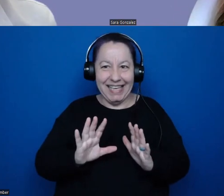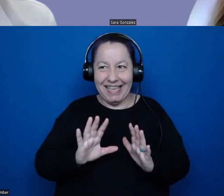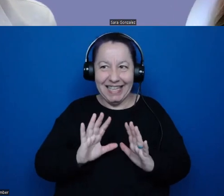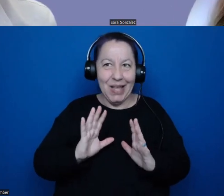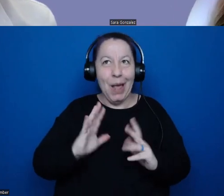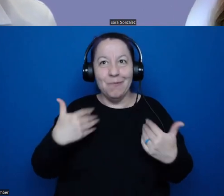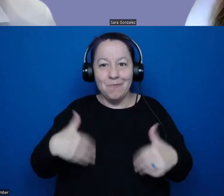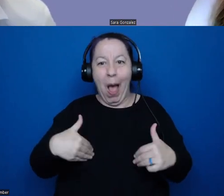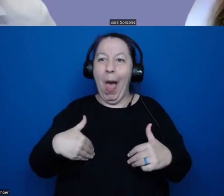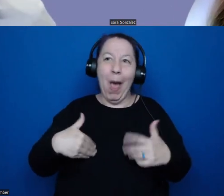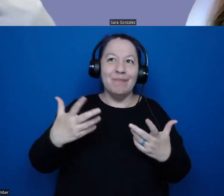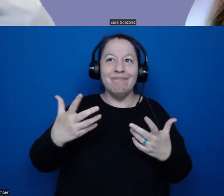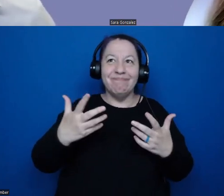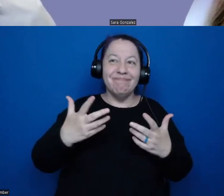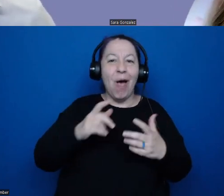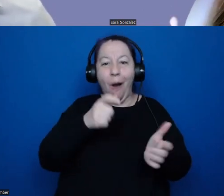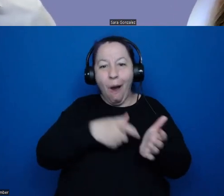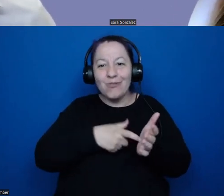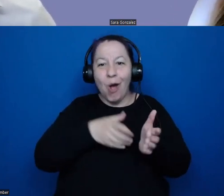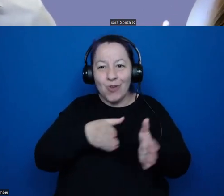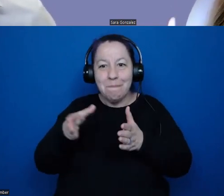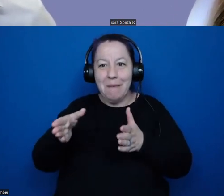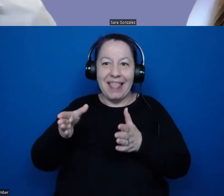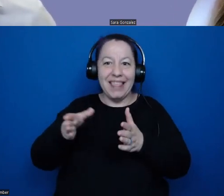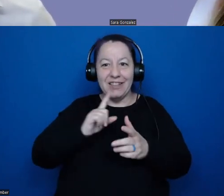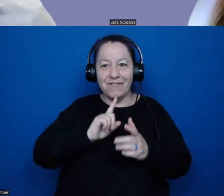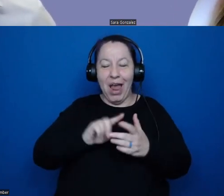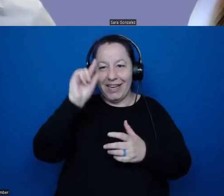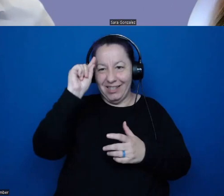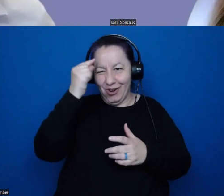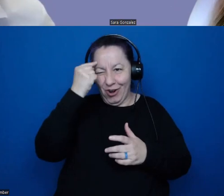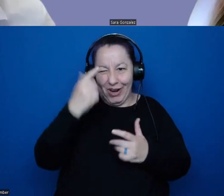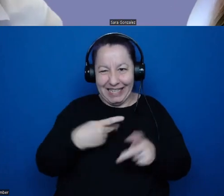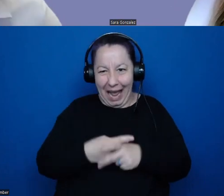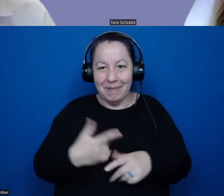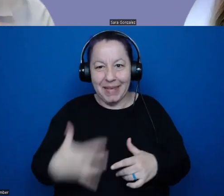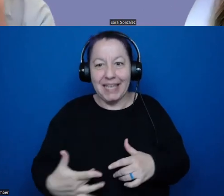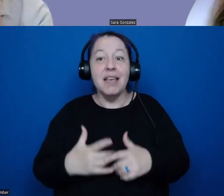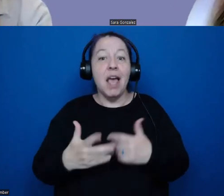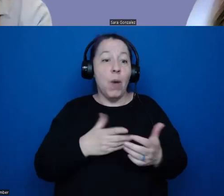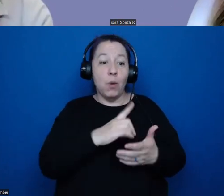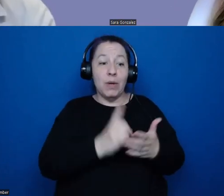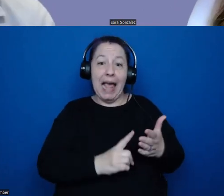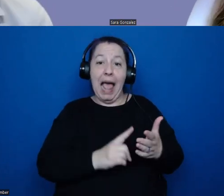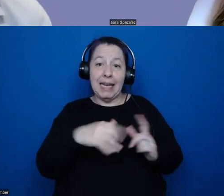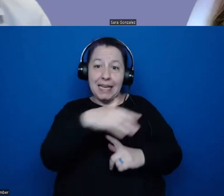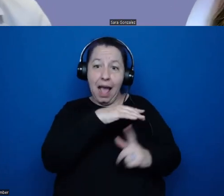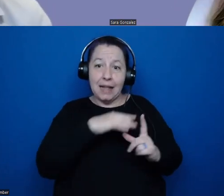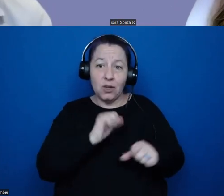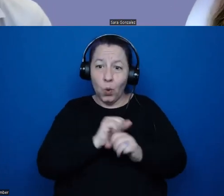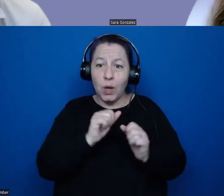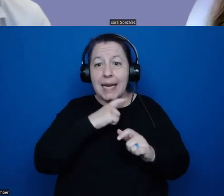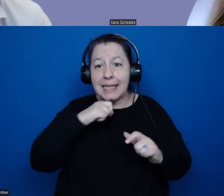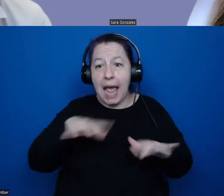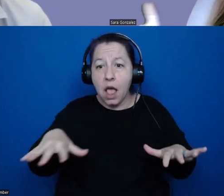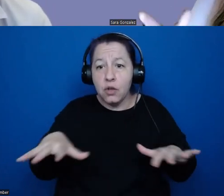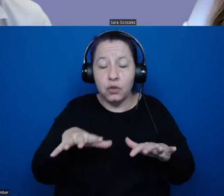most often surface collection and or survey methods were designed in contexts where, you know, you're working in a desert context where